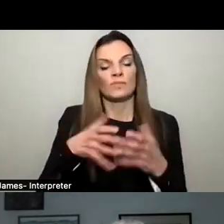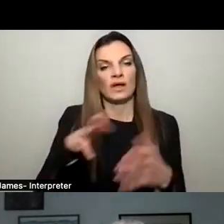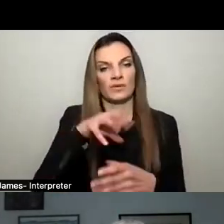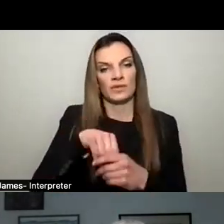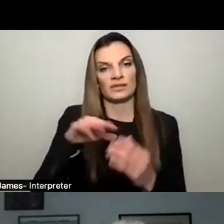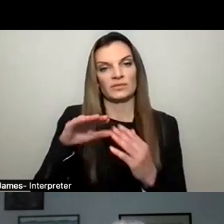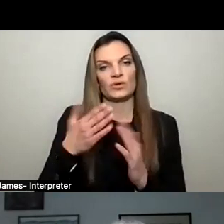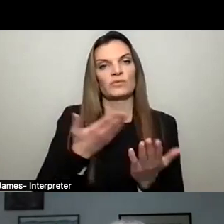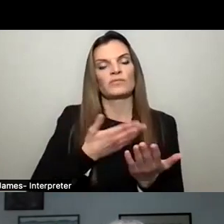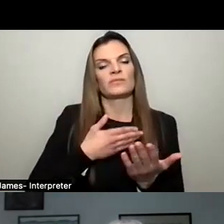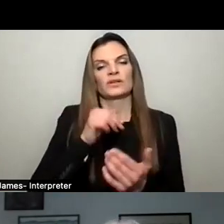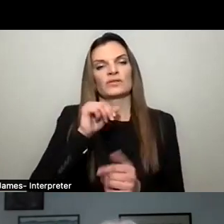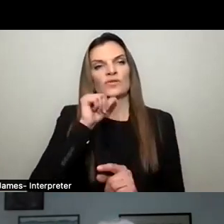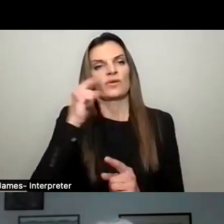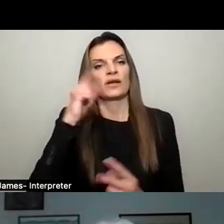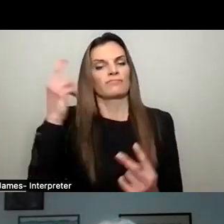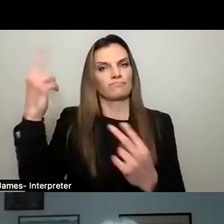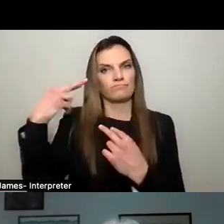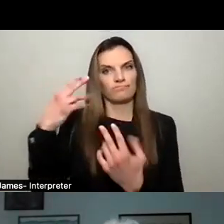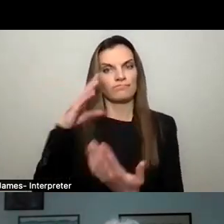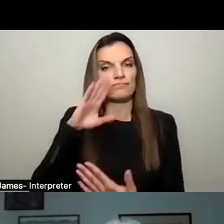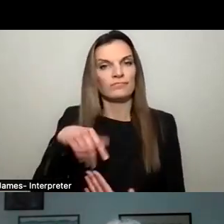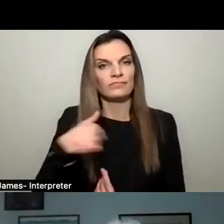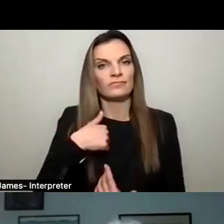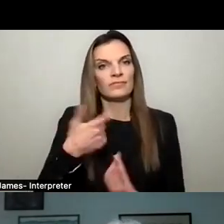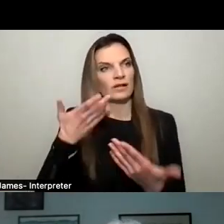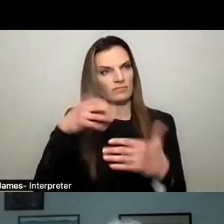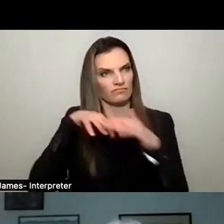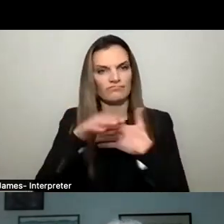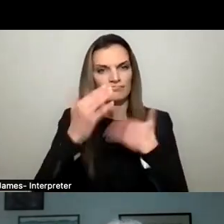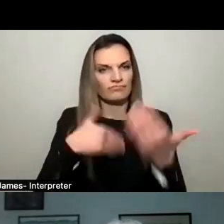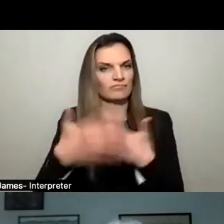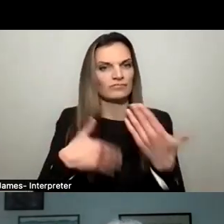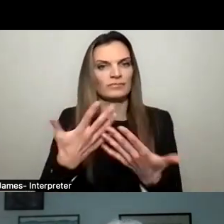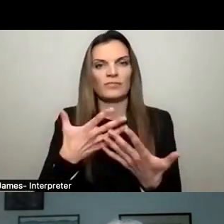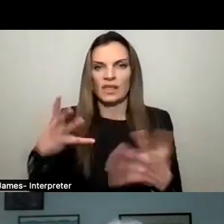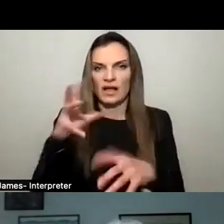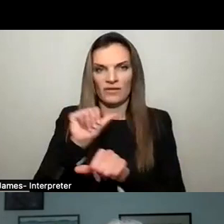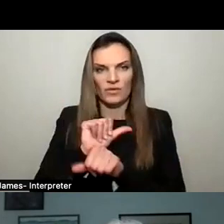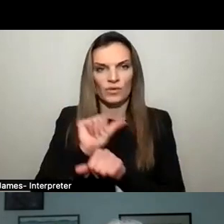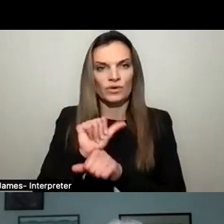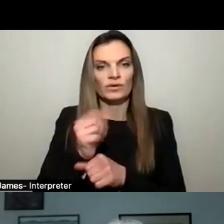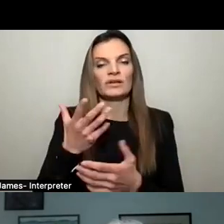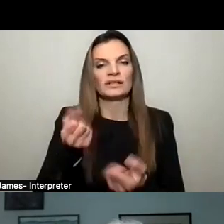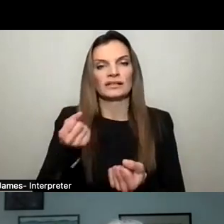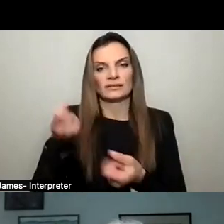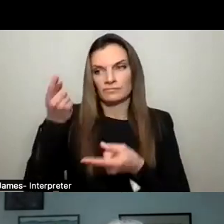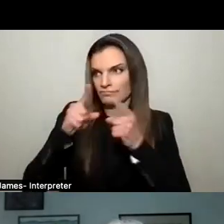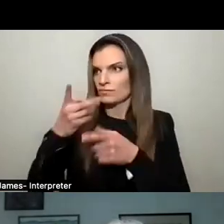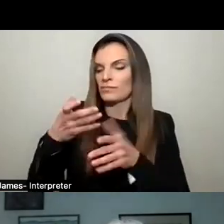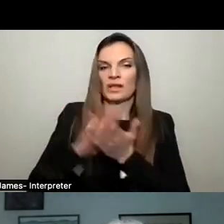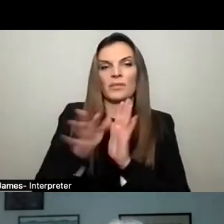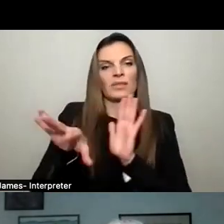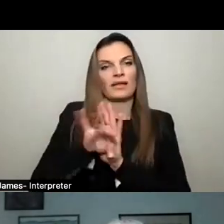Please don't underestimate the, what it takes to walk into a burning building and dedicate the hundreds of hours it takes to do that. It takes consensus to be elected as chief.